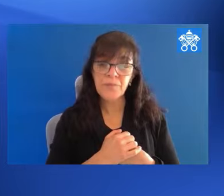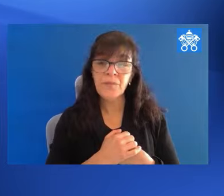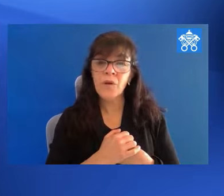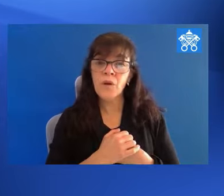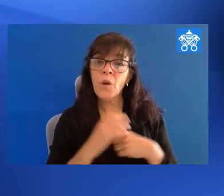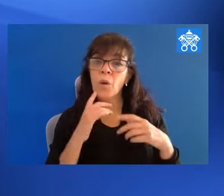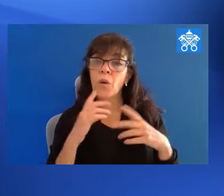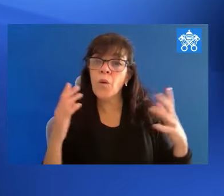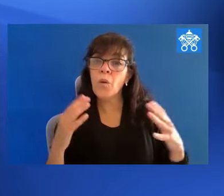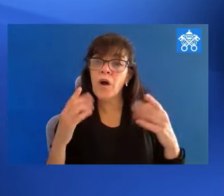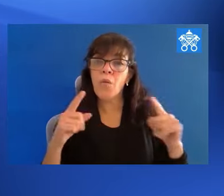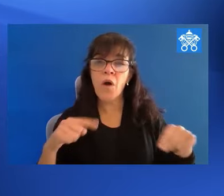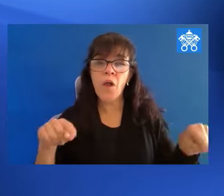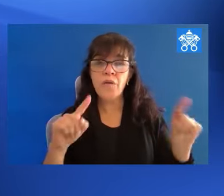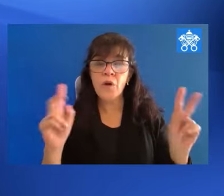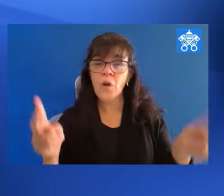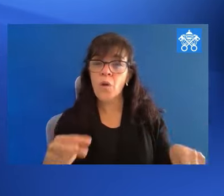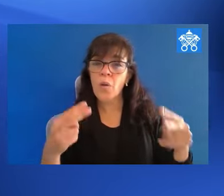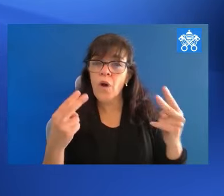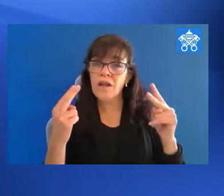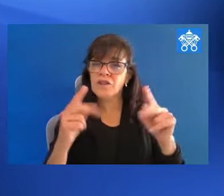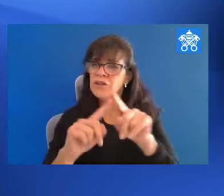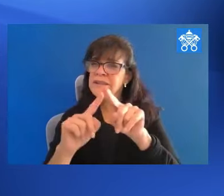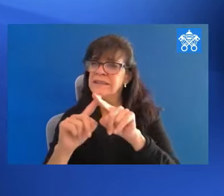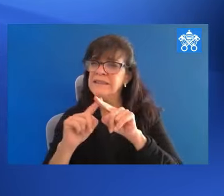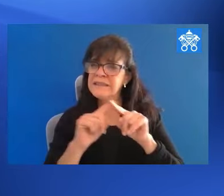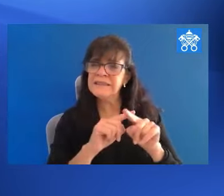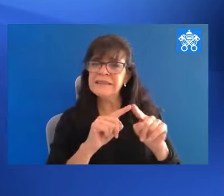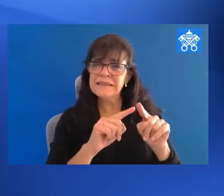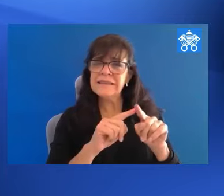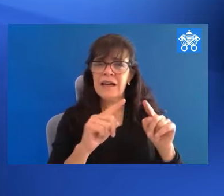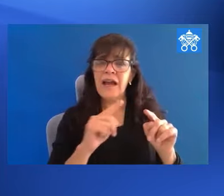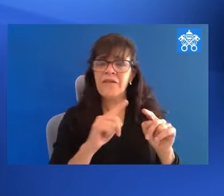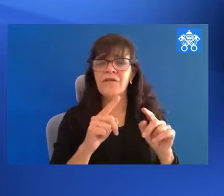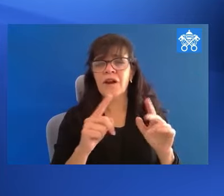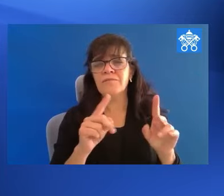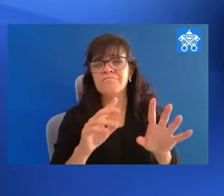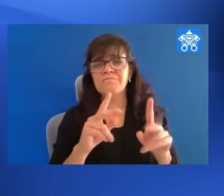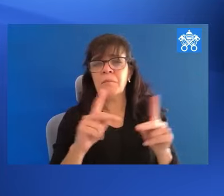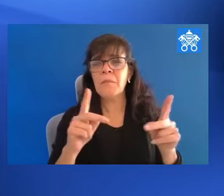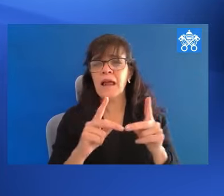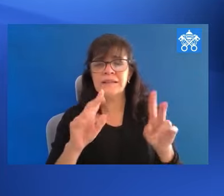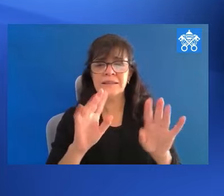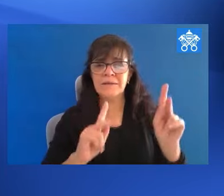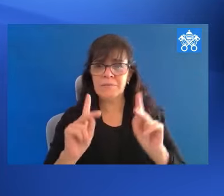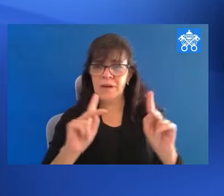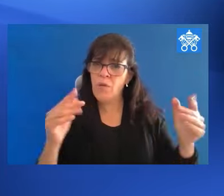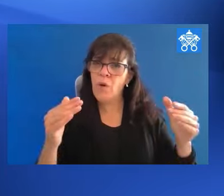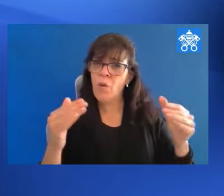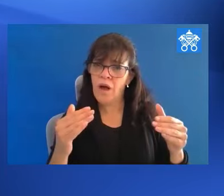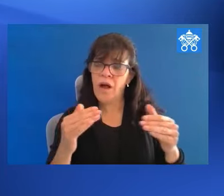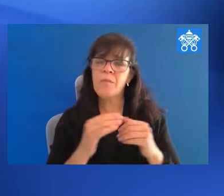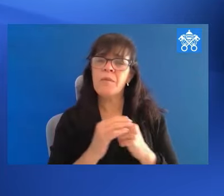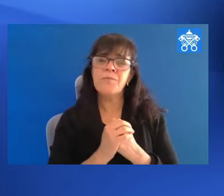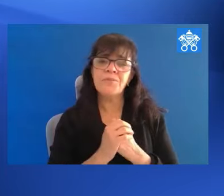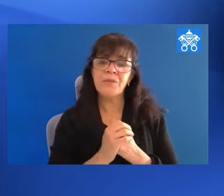We also welcome all of you who are joining us through radio stations or other internet sites throughout the world. A very warm welcome to you all.